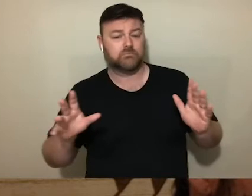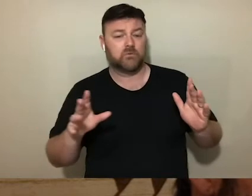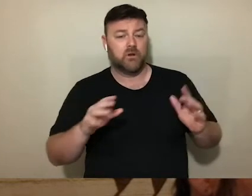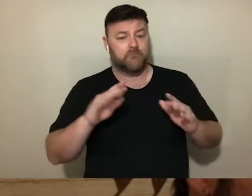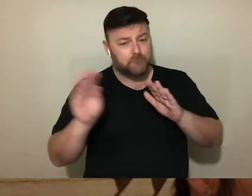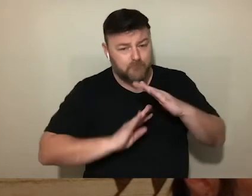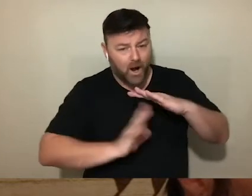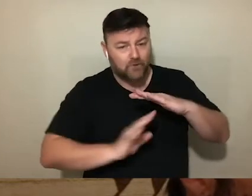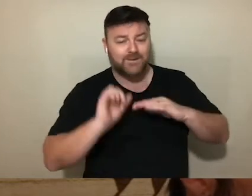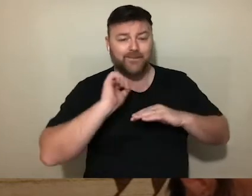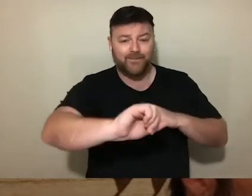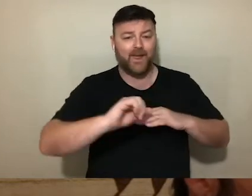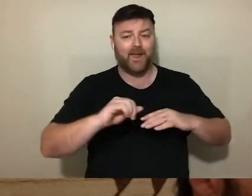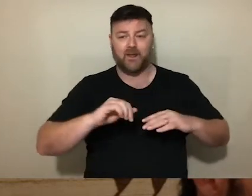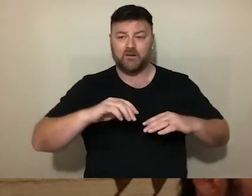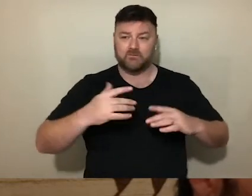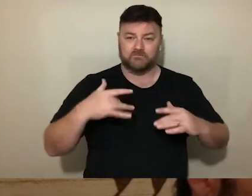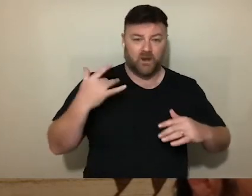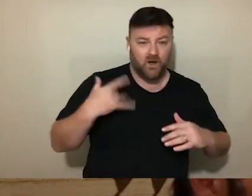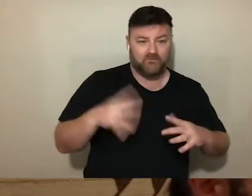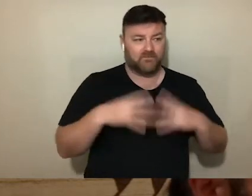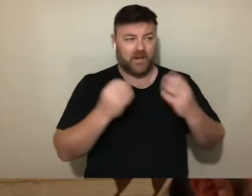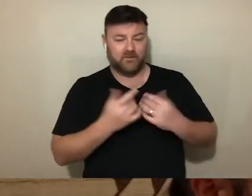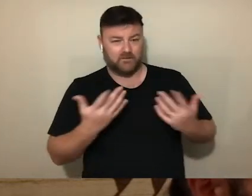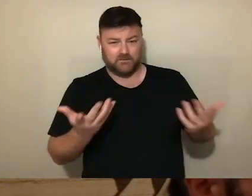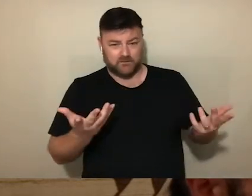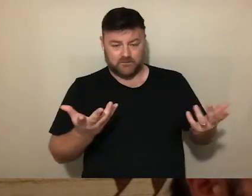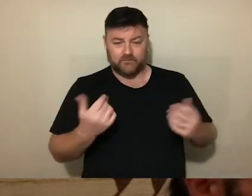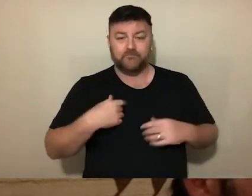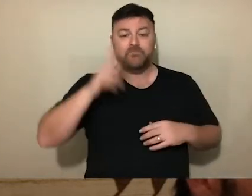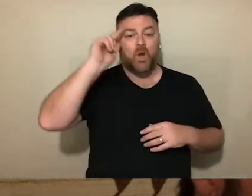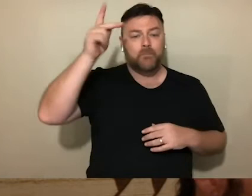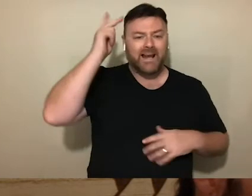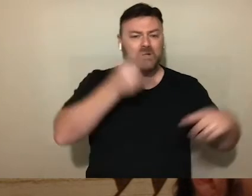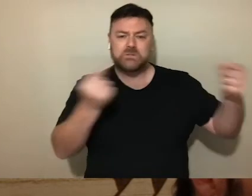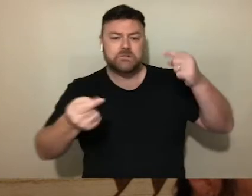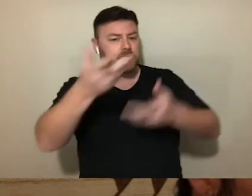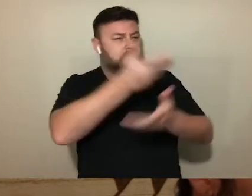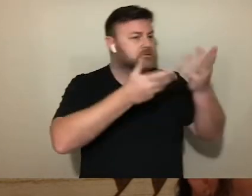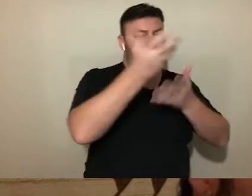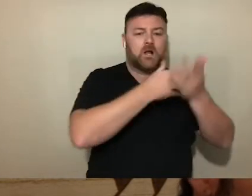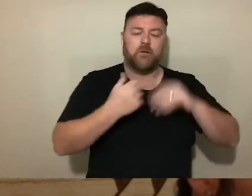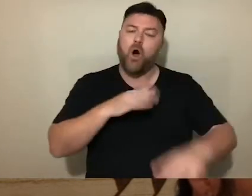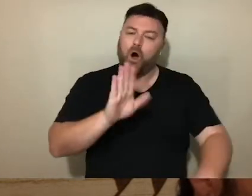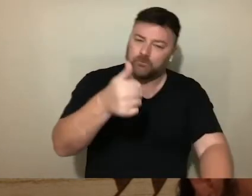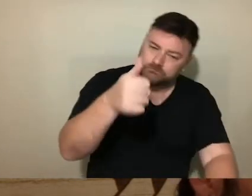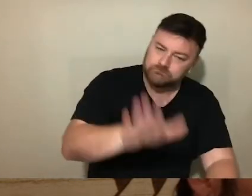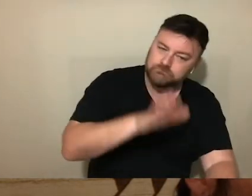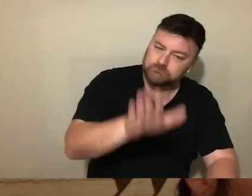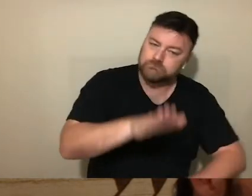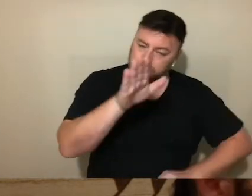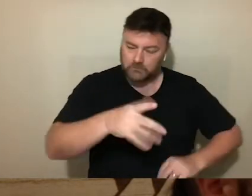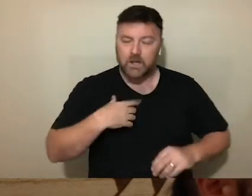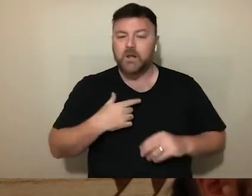protect their civil rights and human dignity. While widespread political discourses are commiserating with the circumstances in Lesbos,